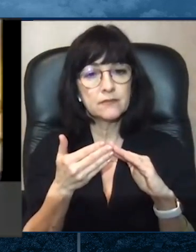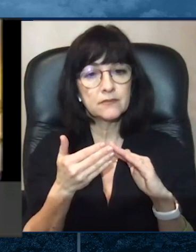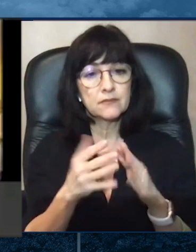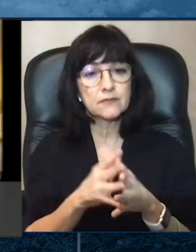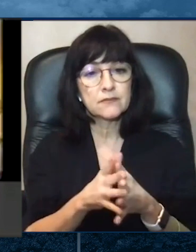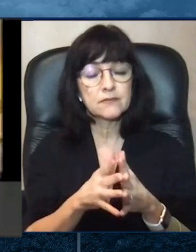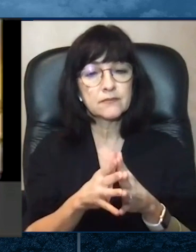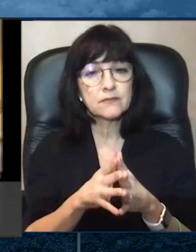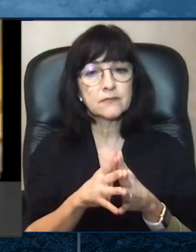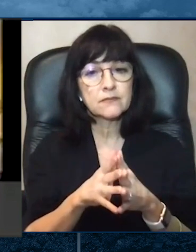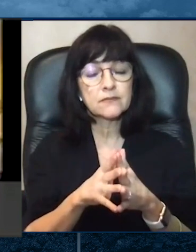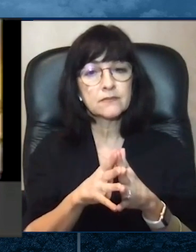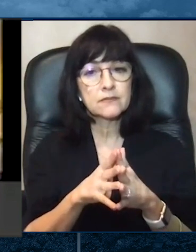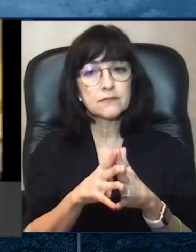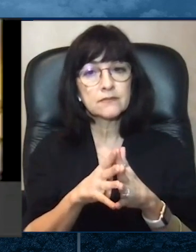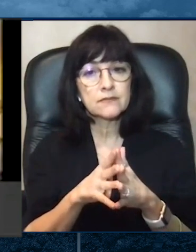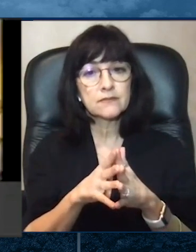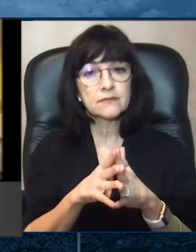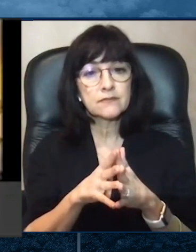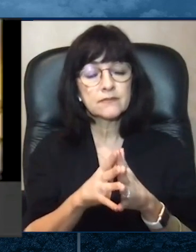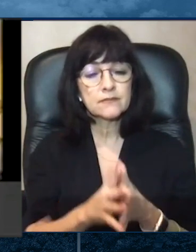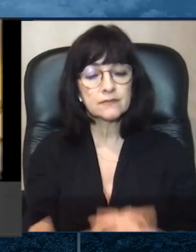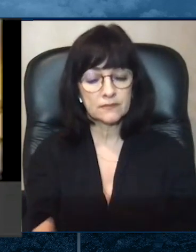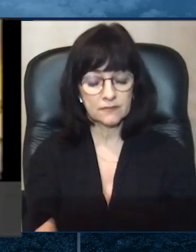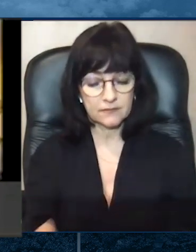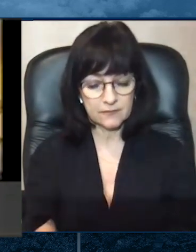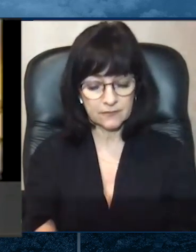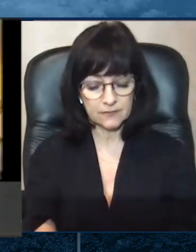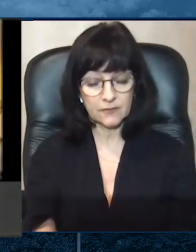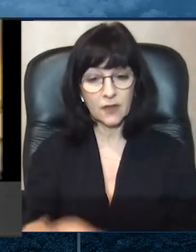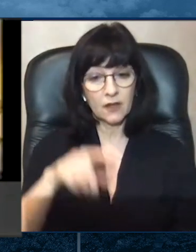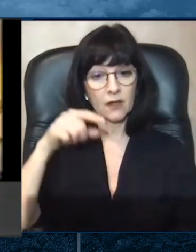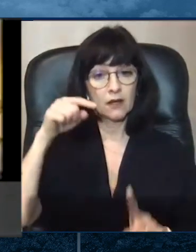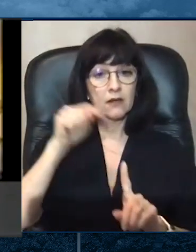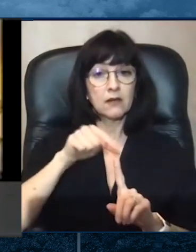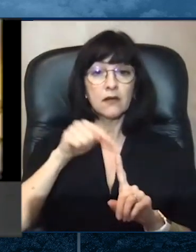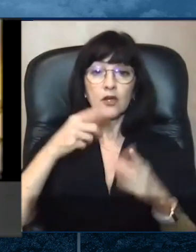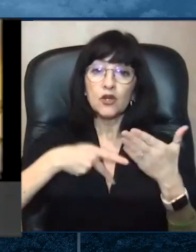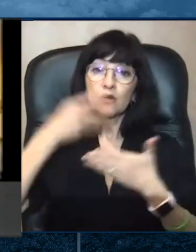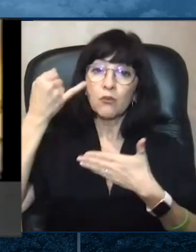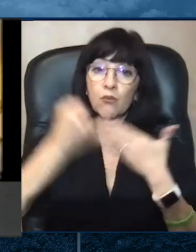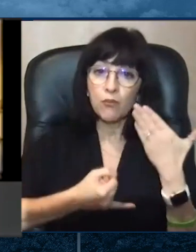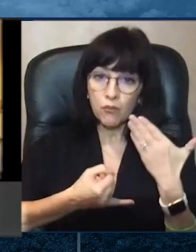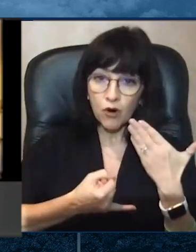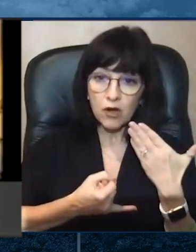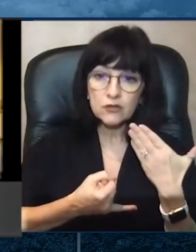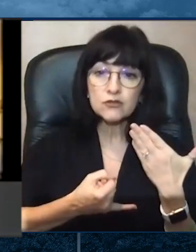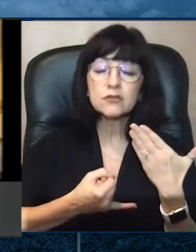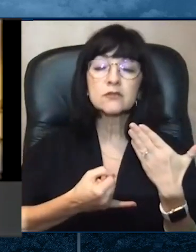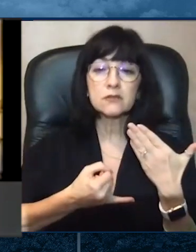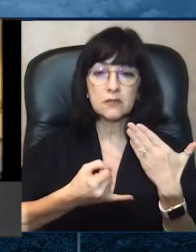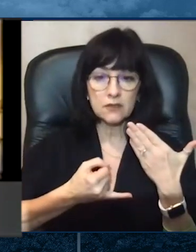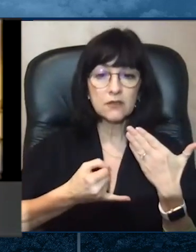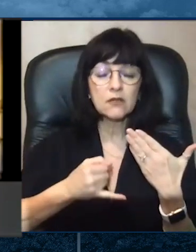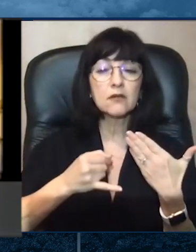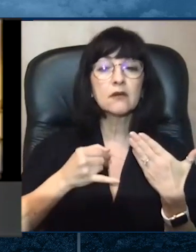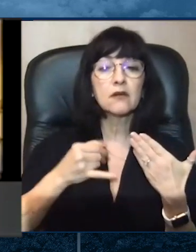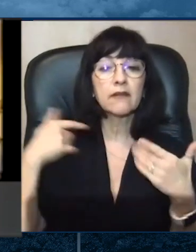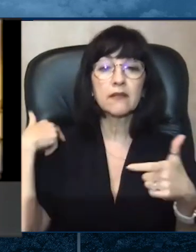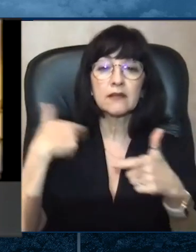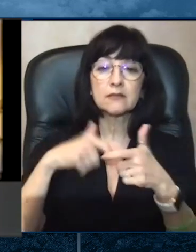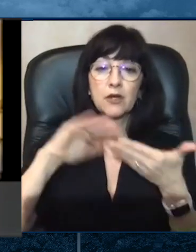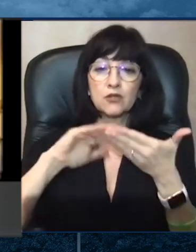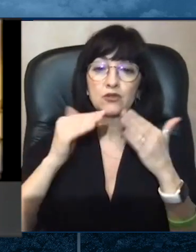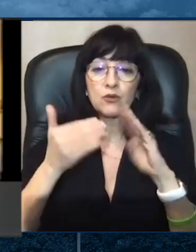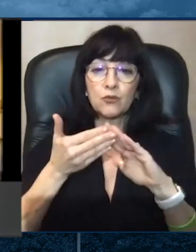comunidad confía en nosotros. Estoy segura que este proyecto será un gran éxito, así como es